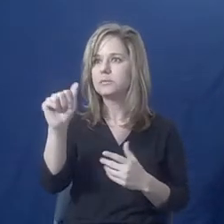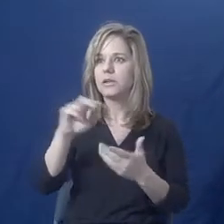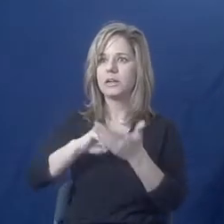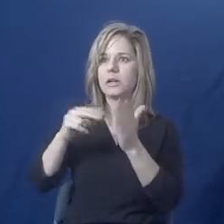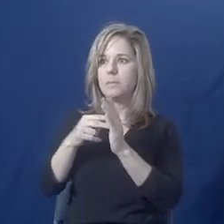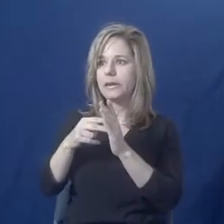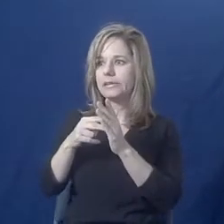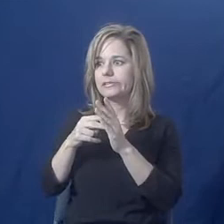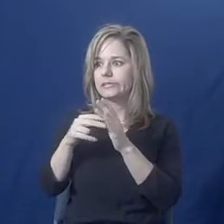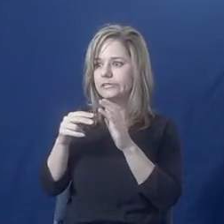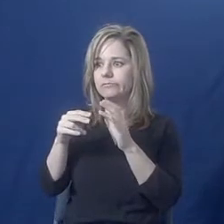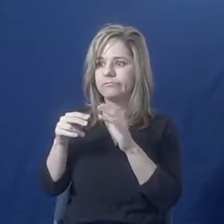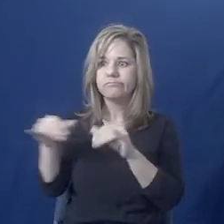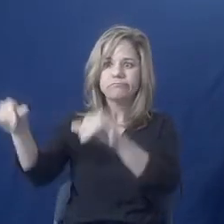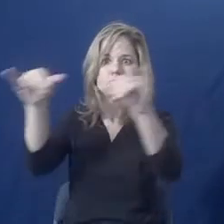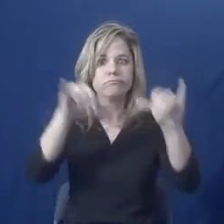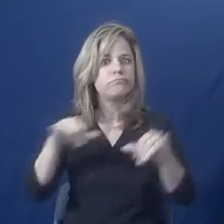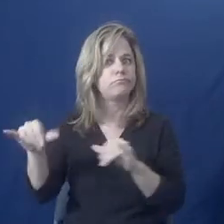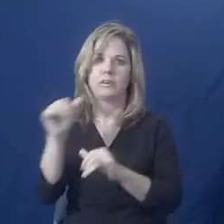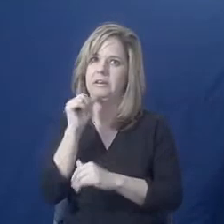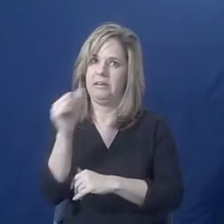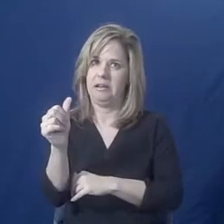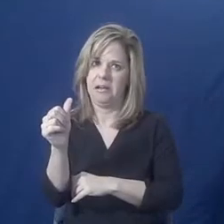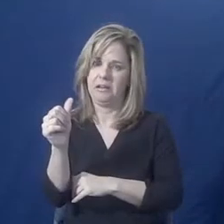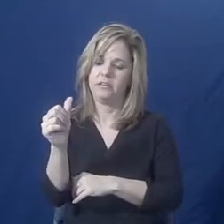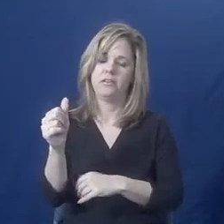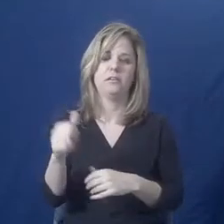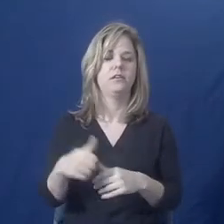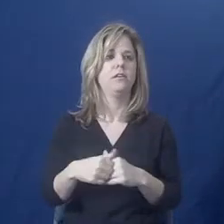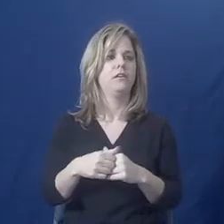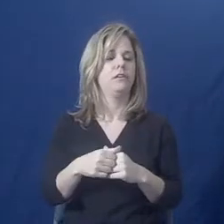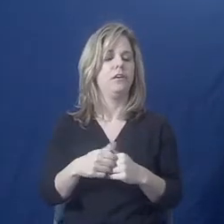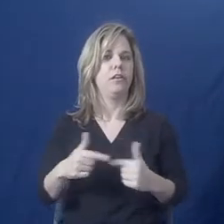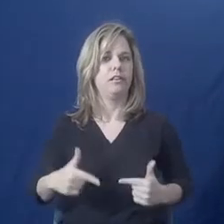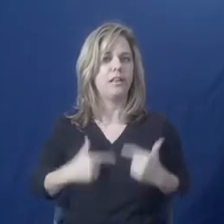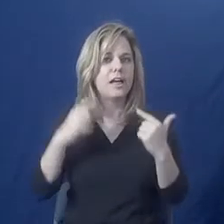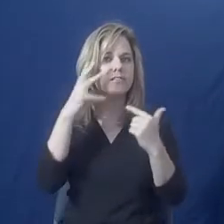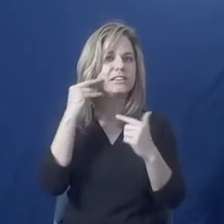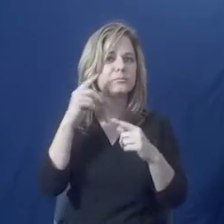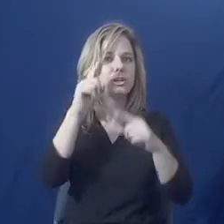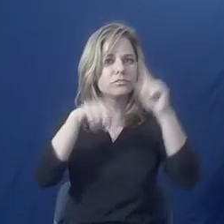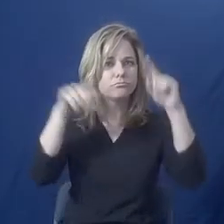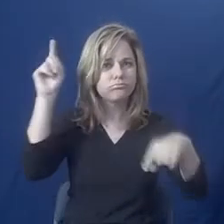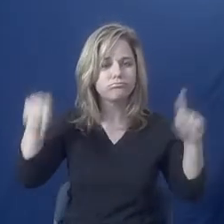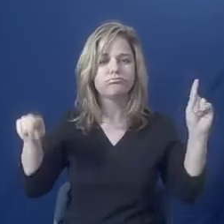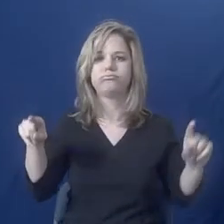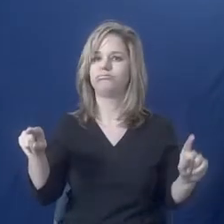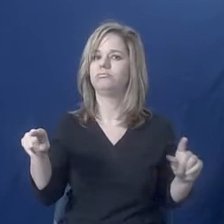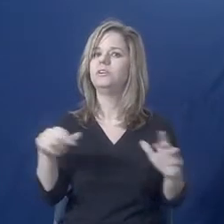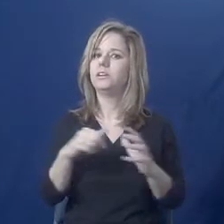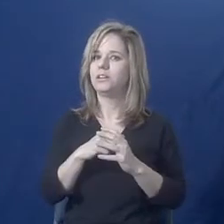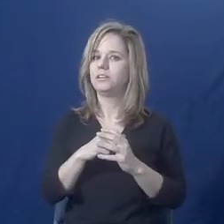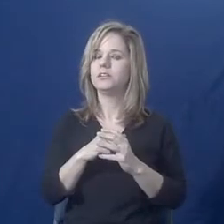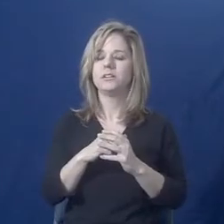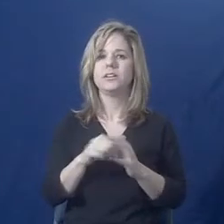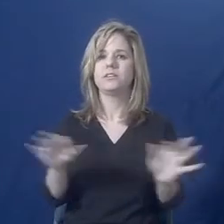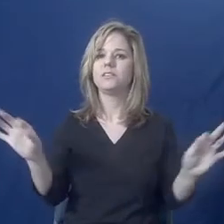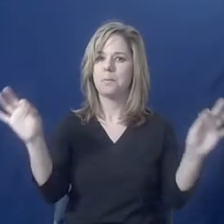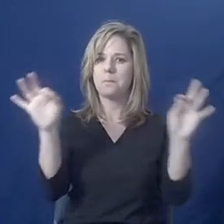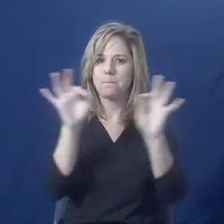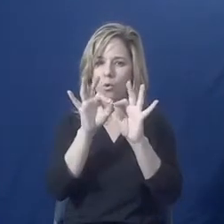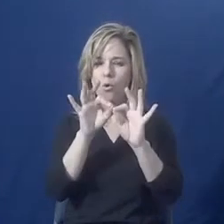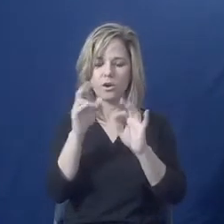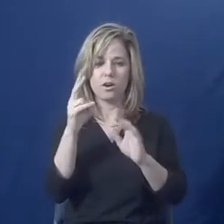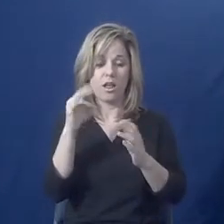alone. And everyone has a different life experience. And it's really important to